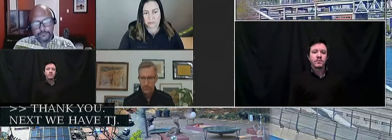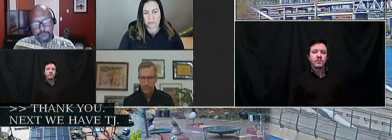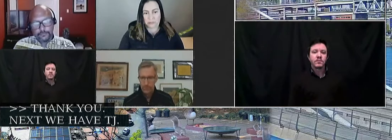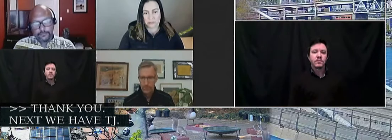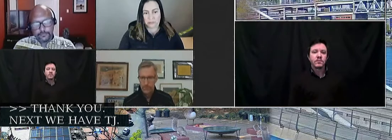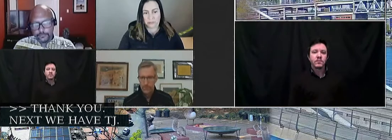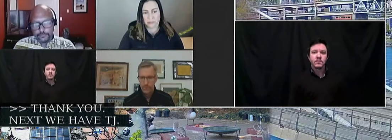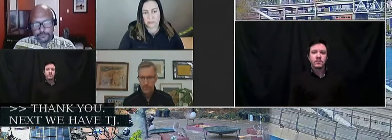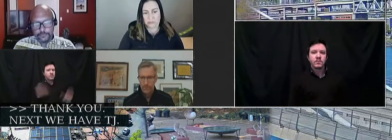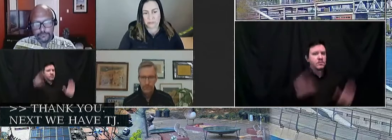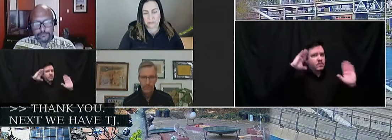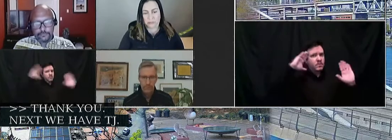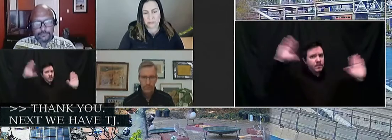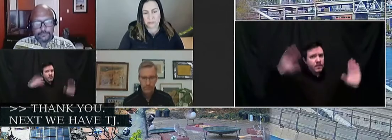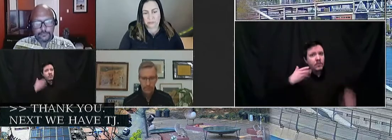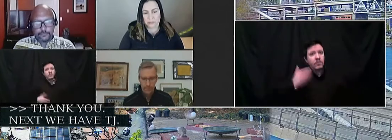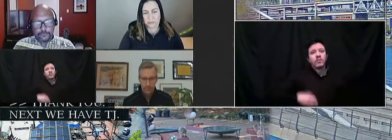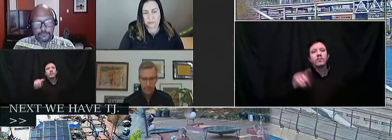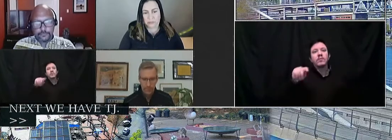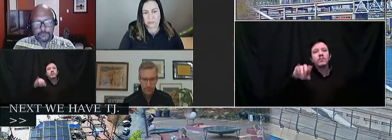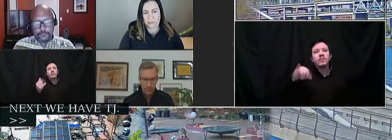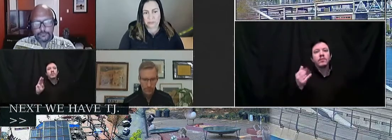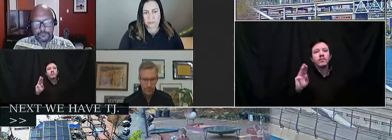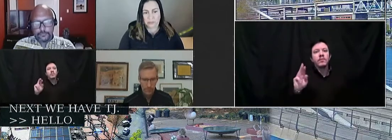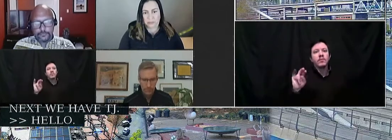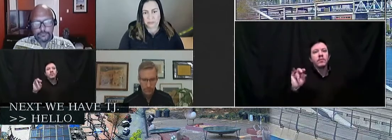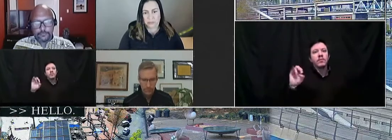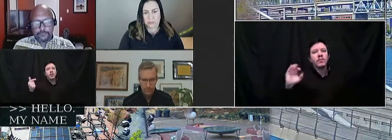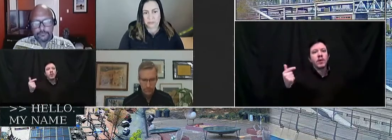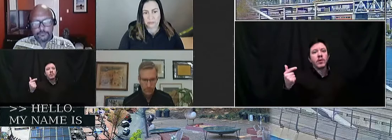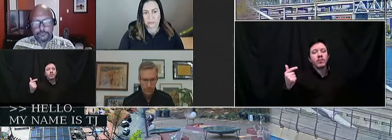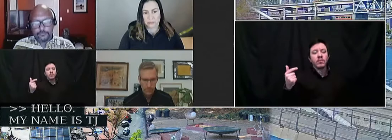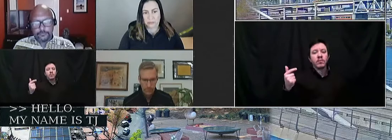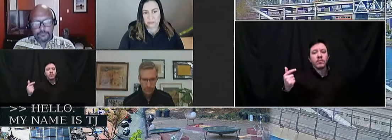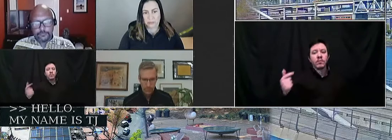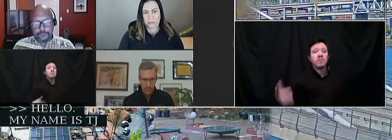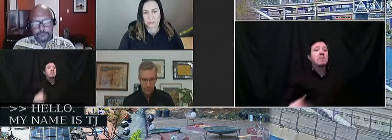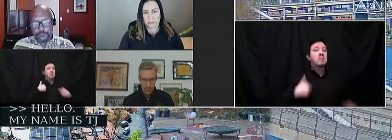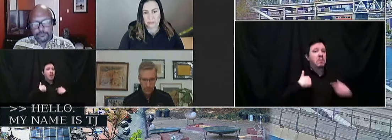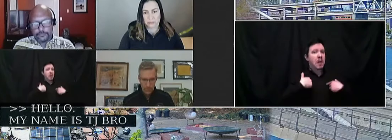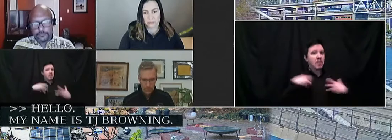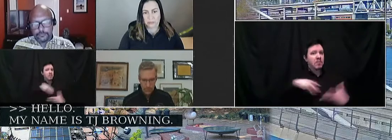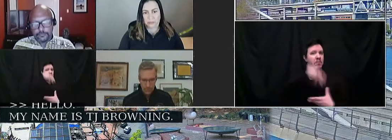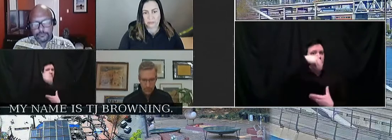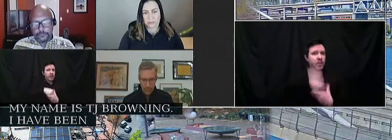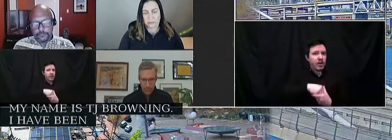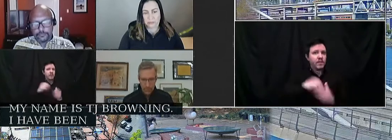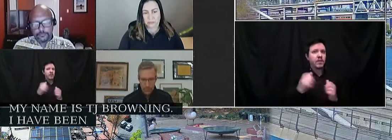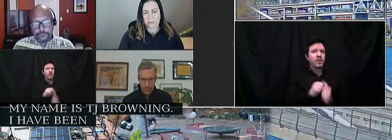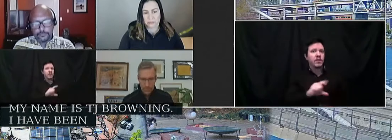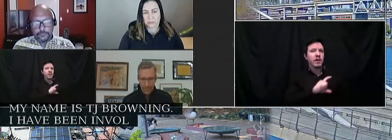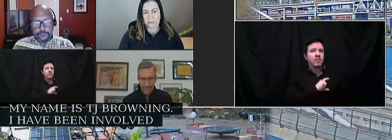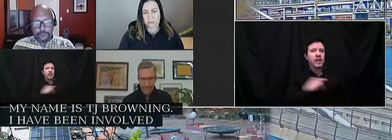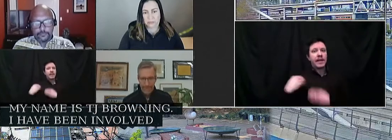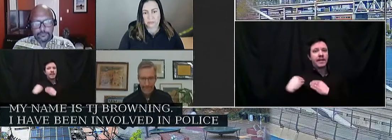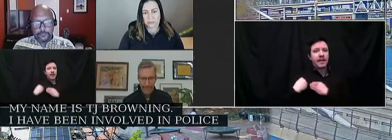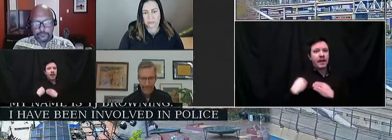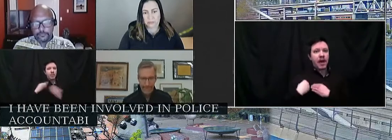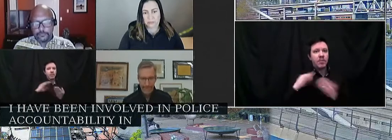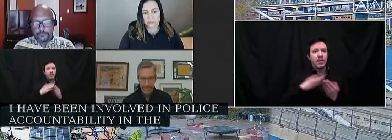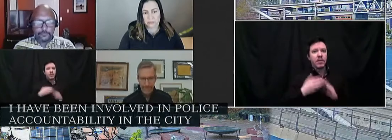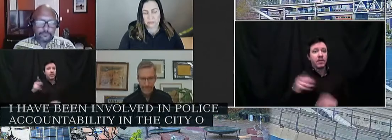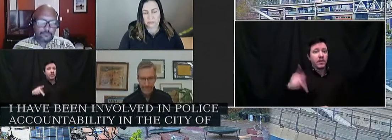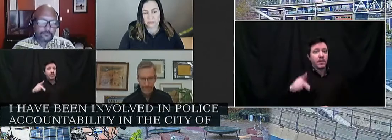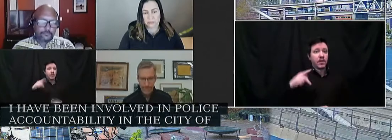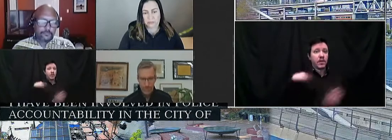Hello. My name is TJ Browning. I have been involved in police accountability in the city of Portland